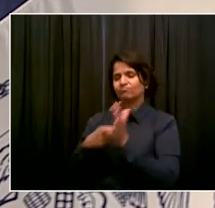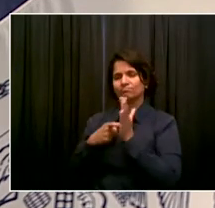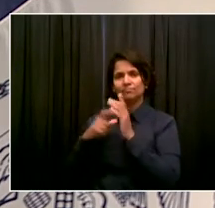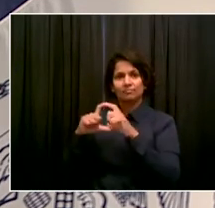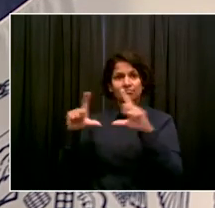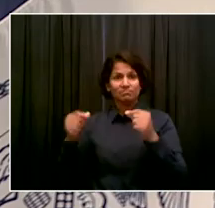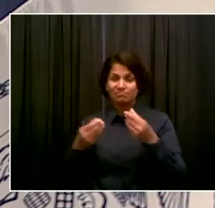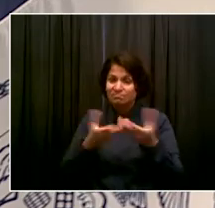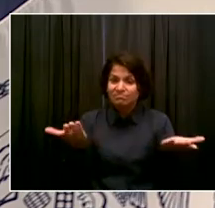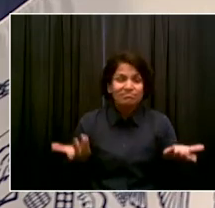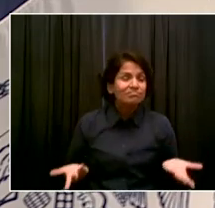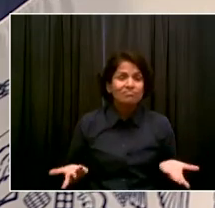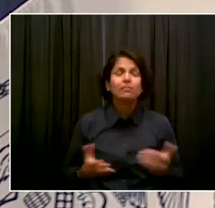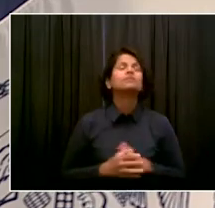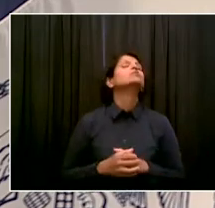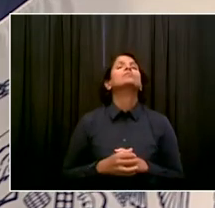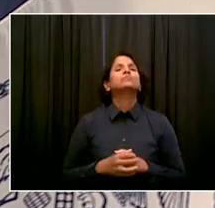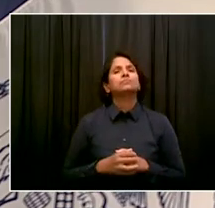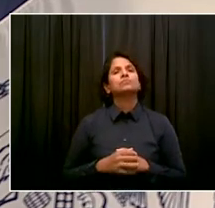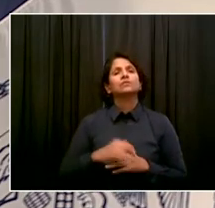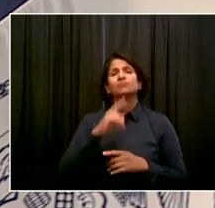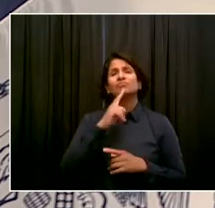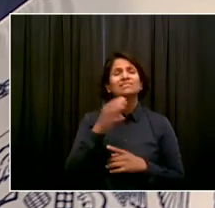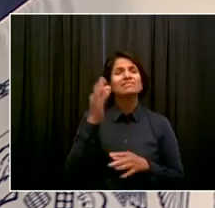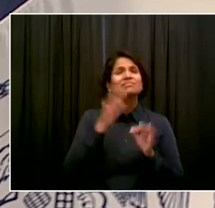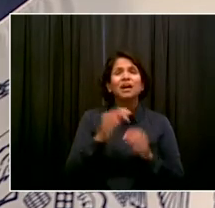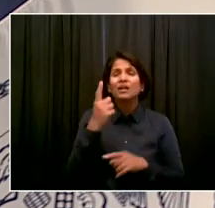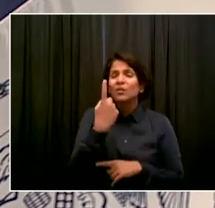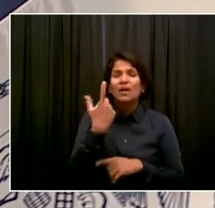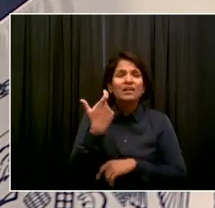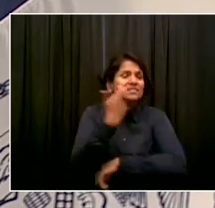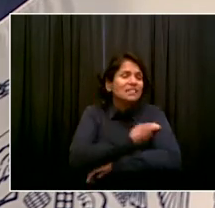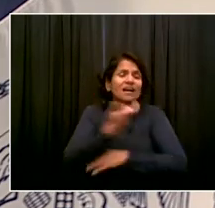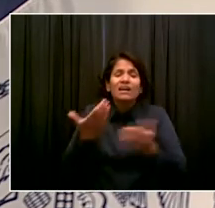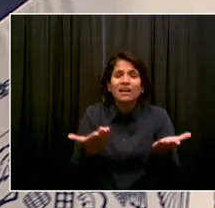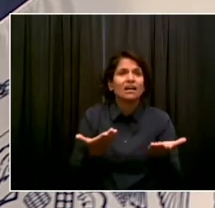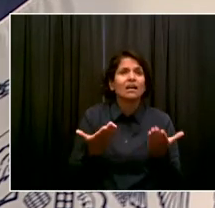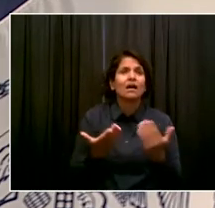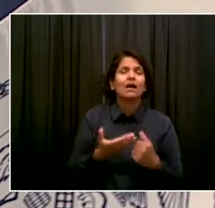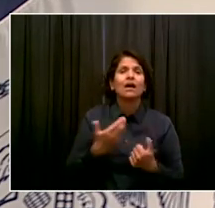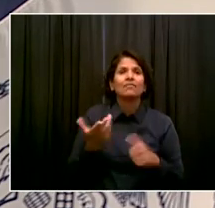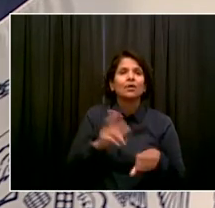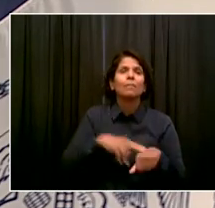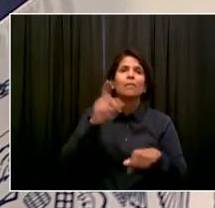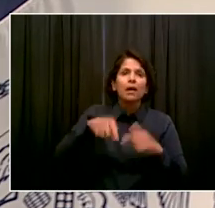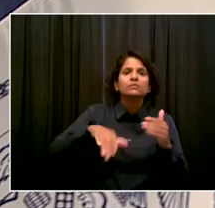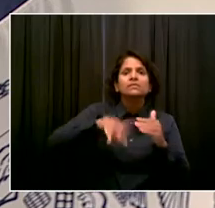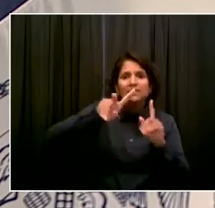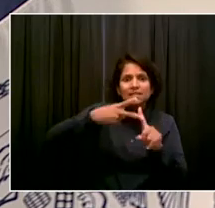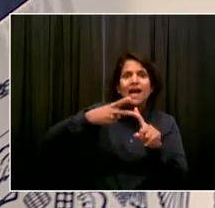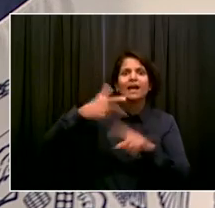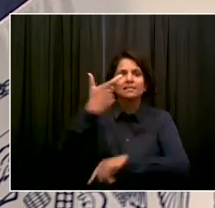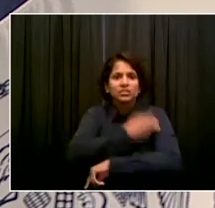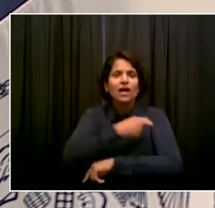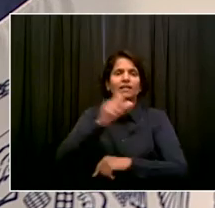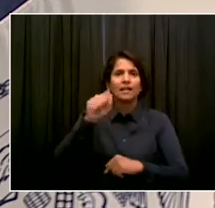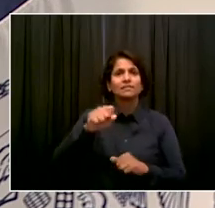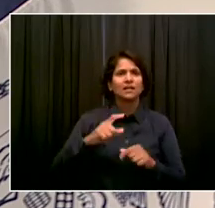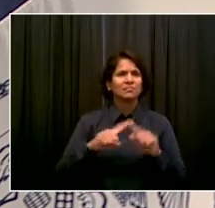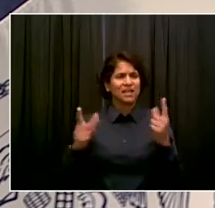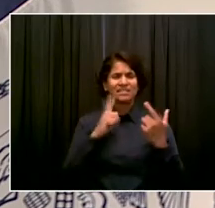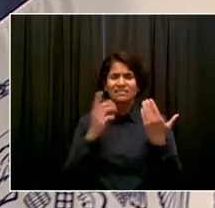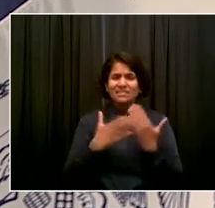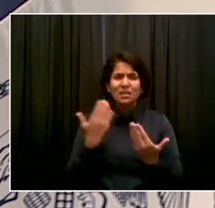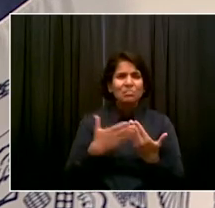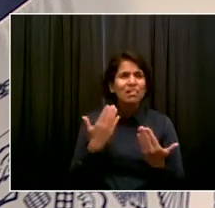that first dose and you're in the game. Of course, follow through, get the second dose too at the right time. But all you got to do is walk down the street, walk in for free,